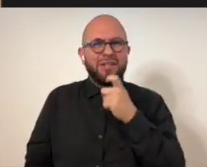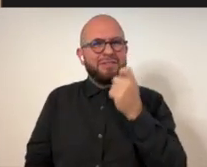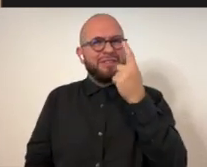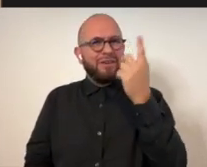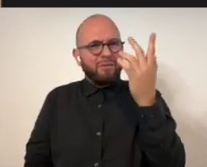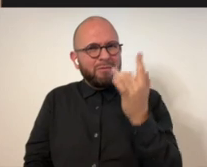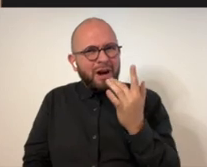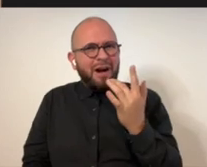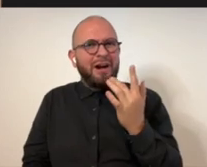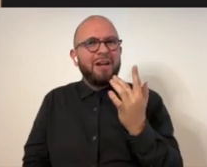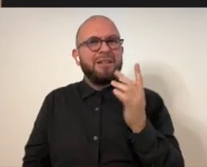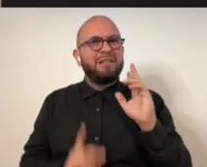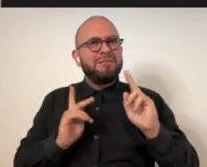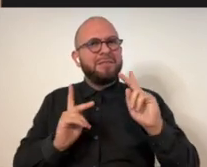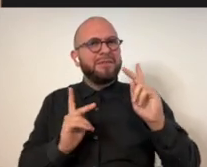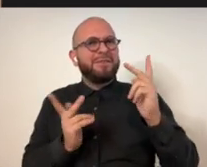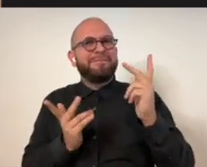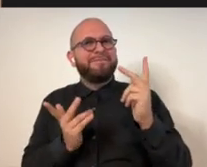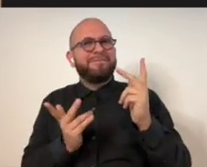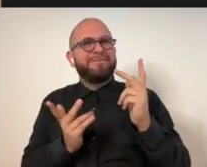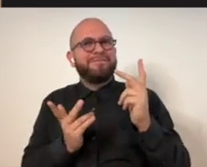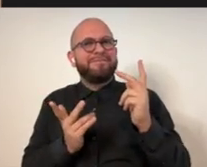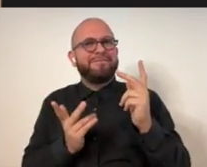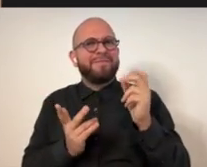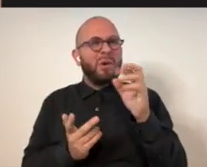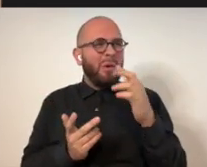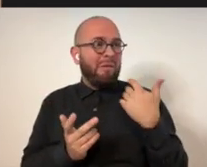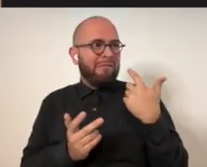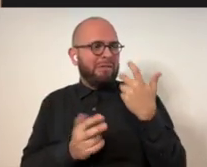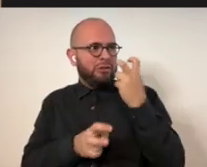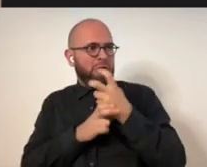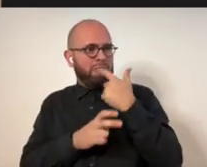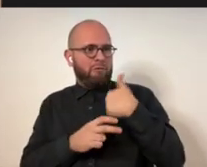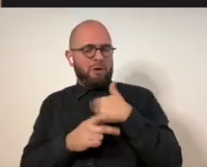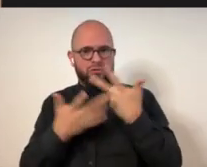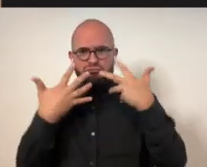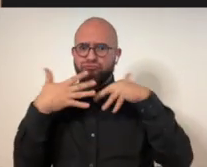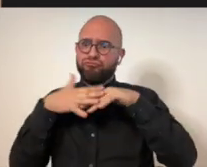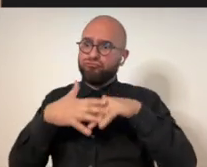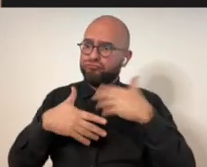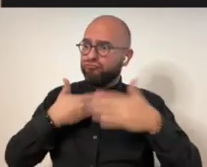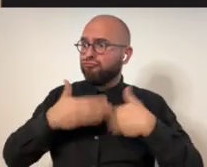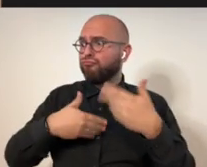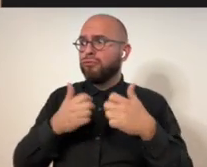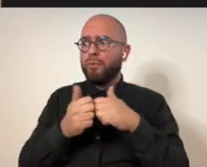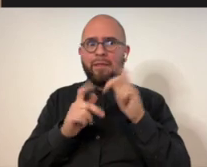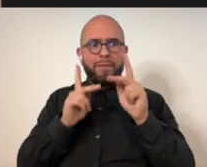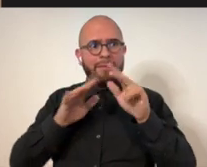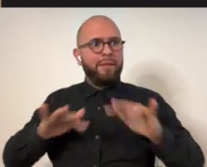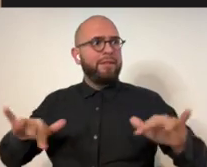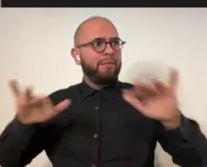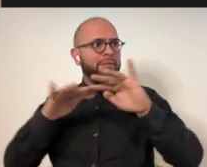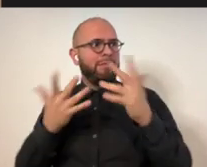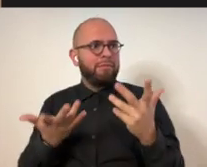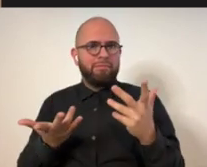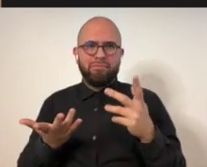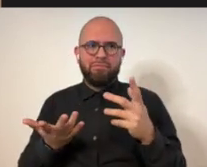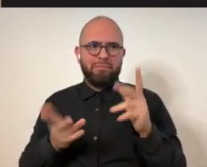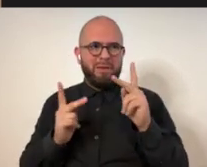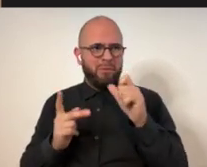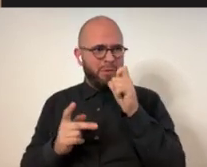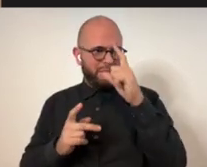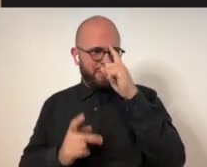a full life, you know, and I don't understand why it's so hard for us to get